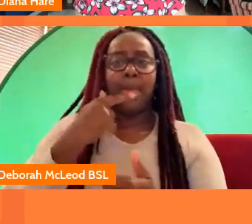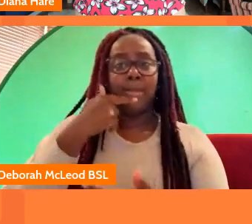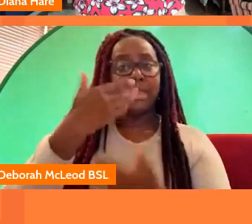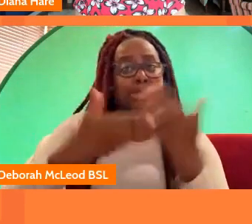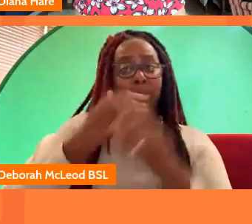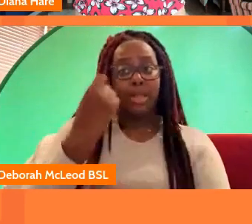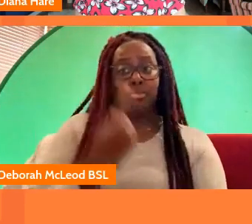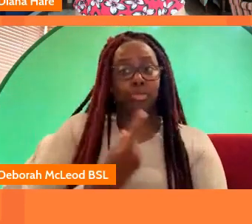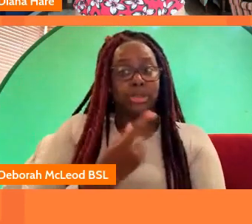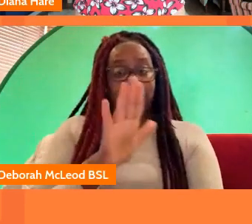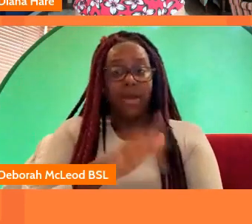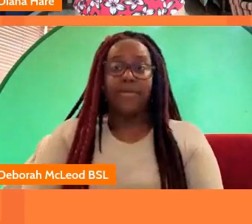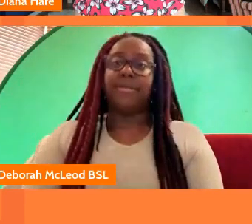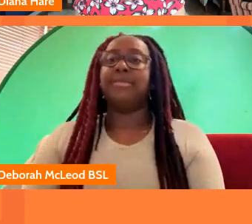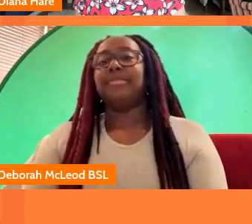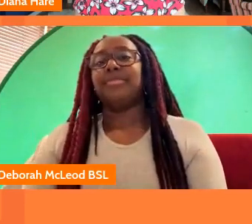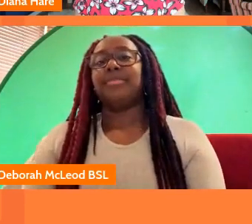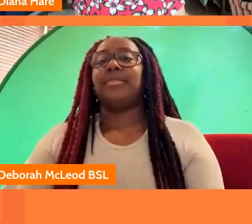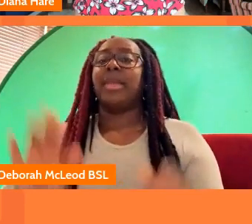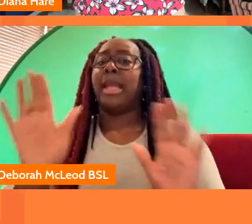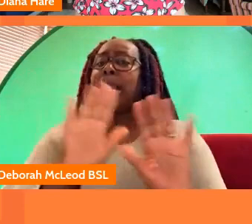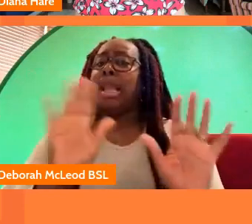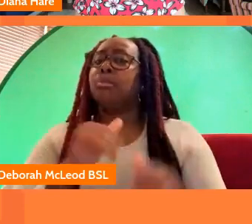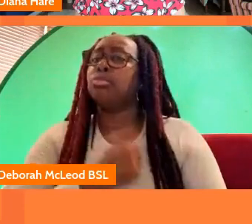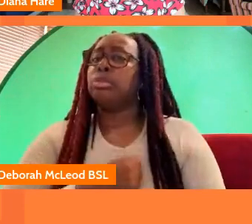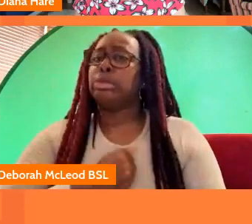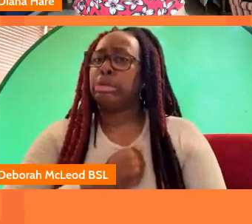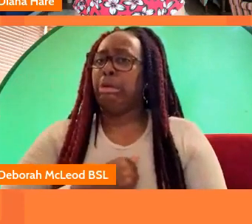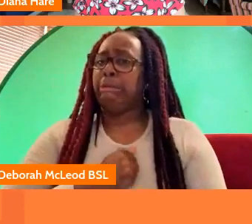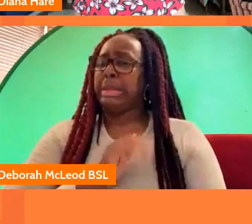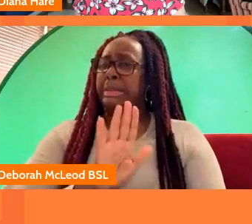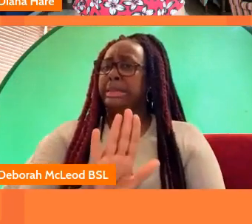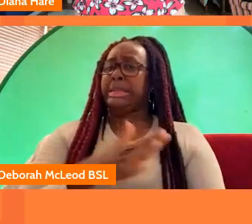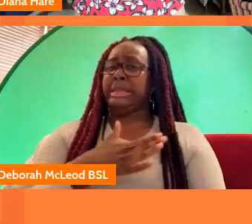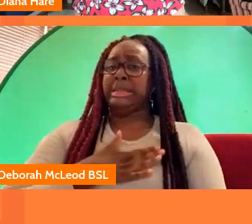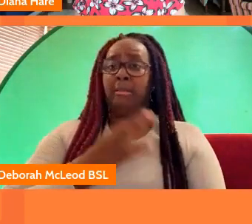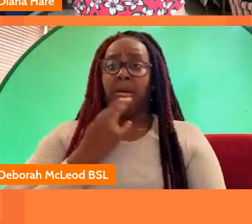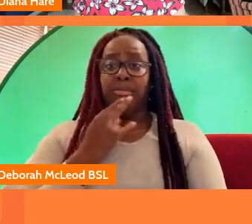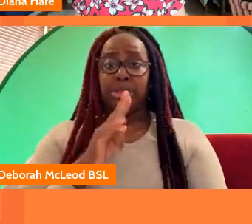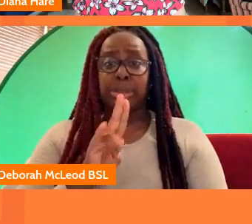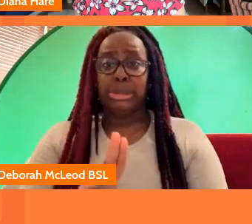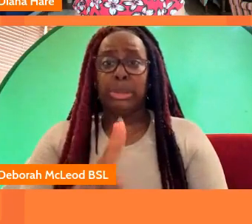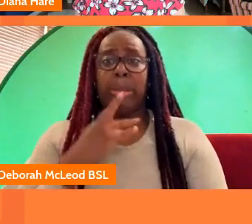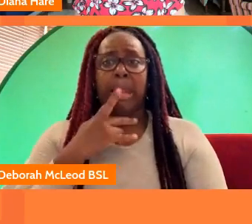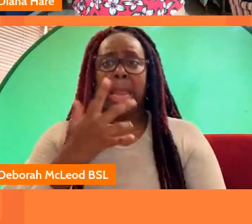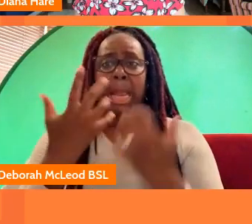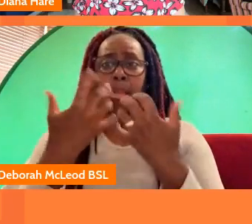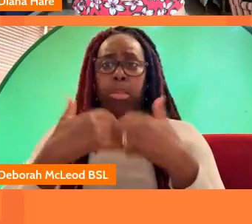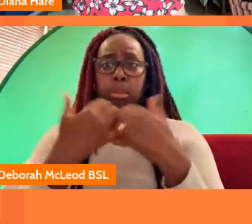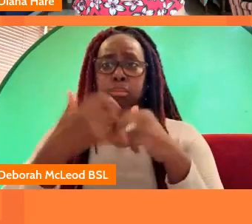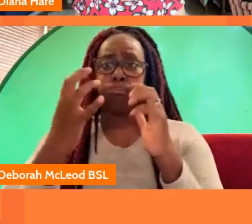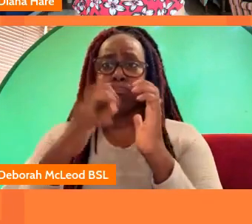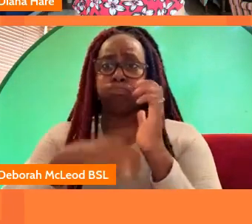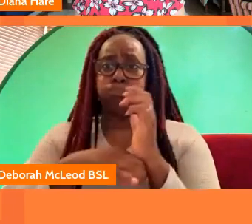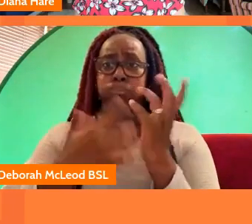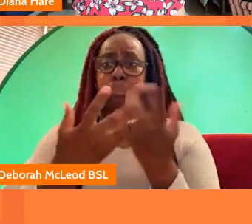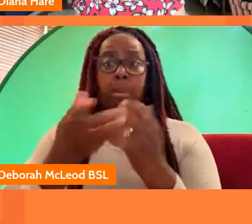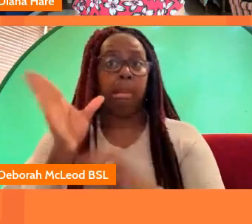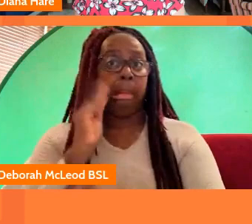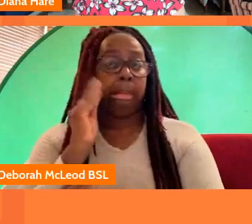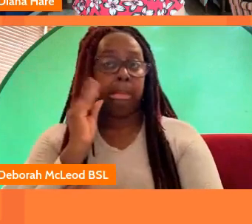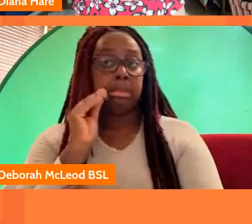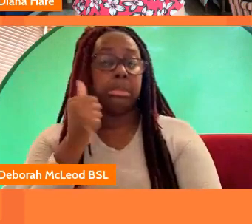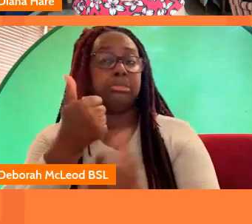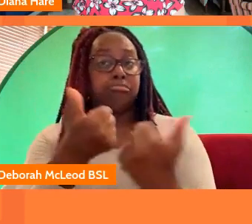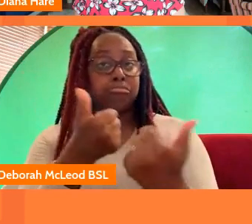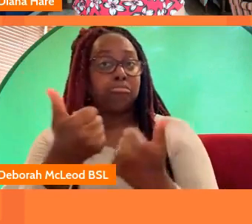yes apologies for my late arrival good afternoon everyone i have major technical problems that i'm in now but i was listening so i